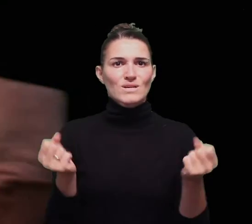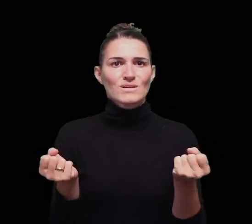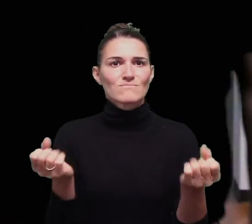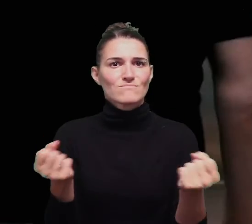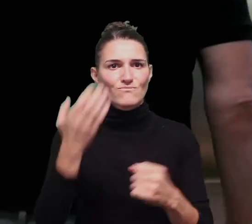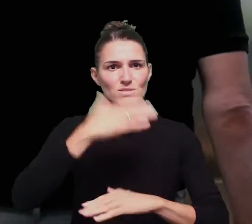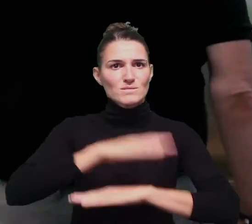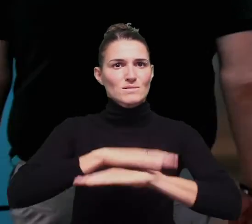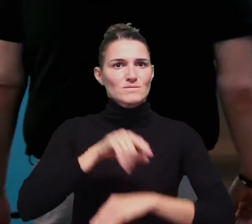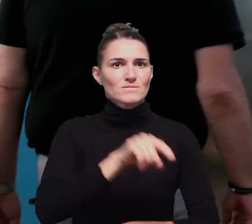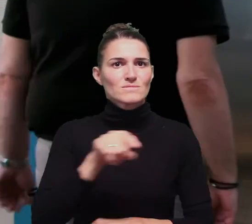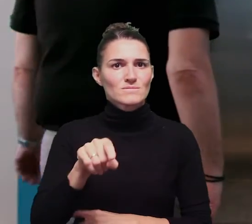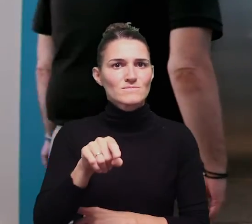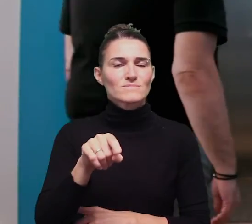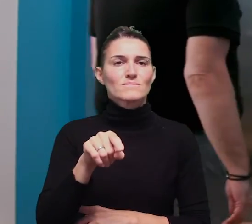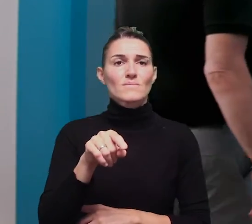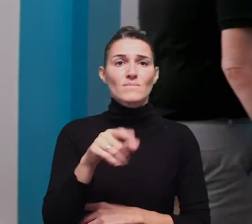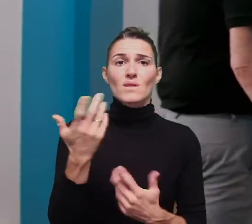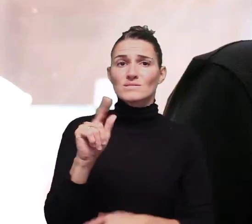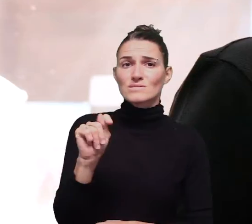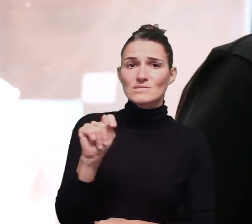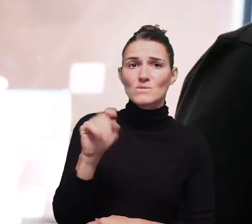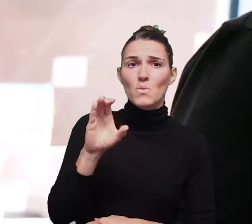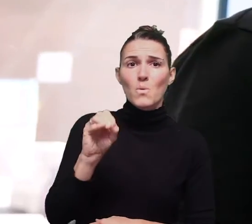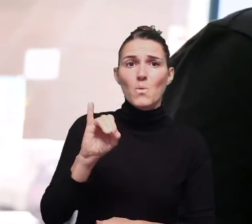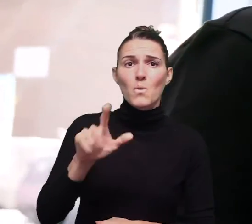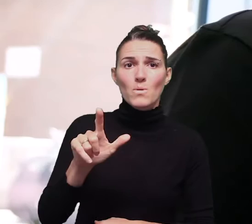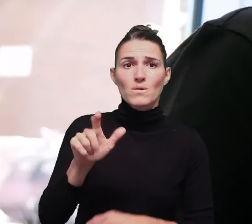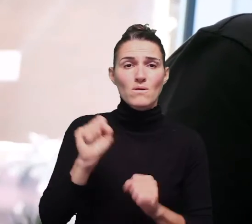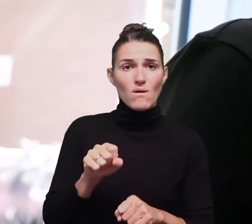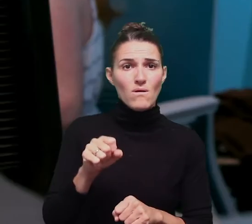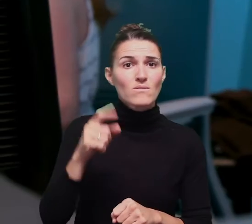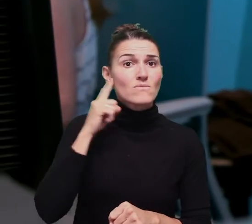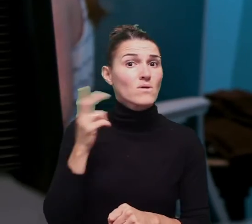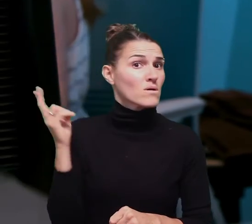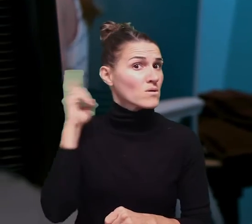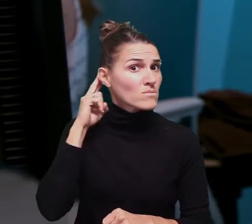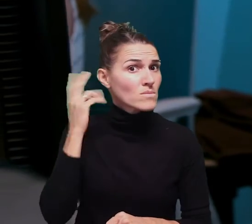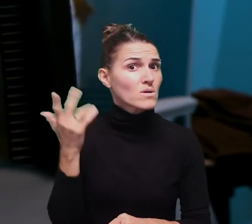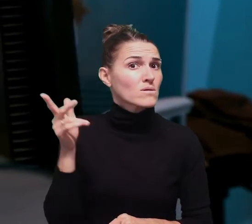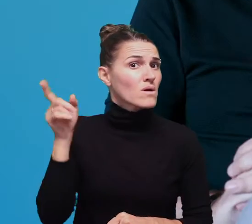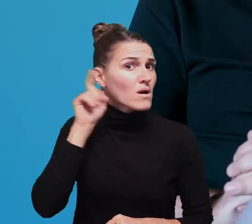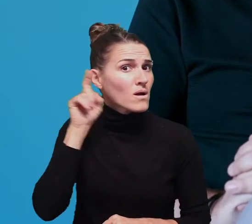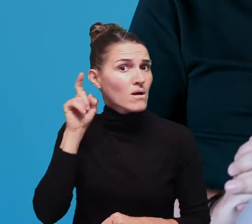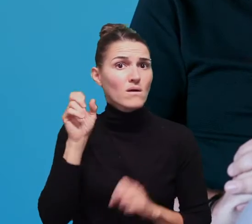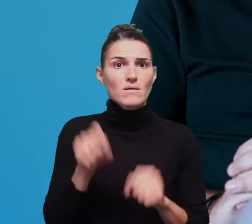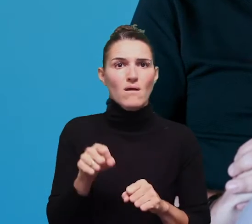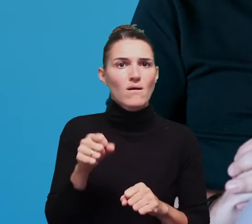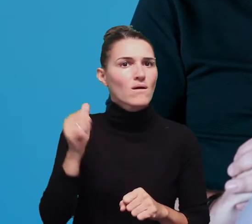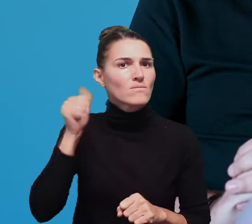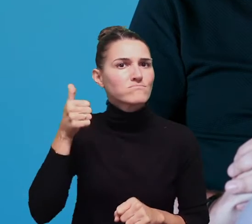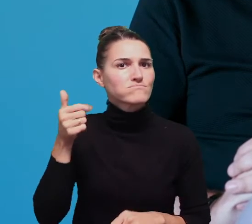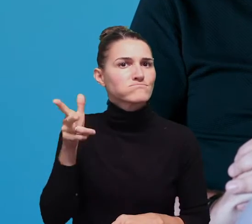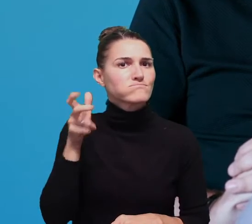welcomed right away with receptions that can sign, or you can use telecoil to be able to listen directly into your hearing technologies. You'll notice all